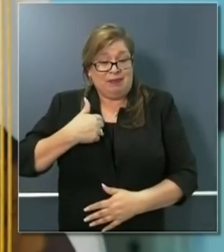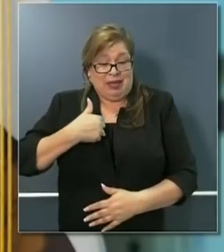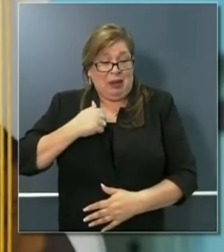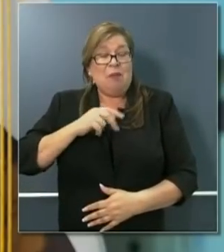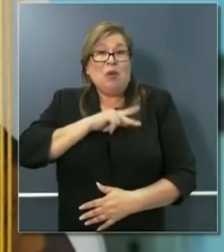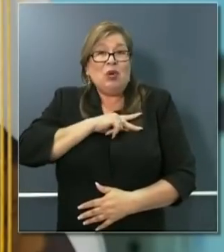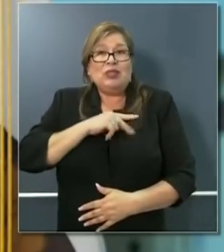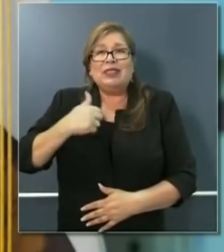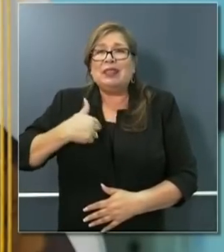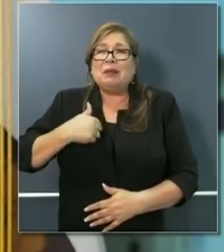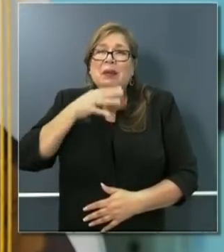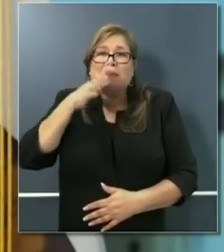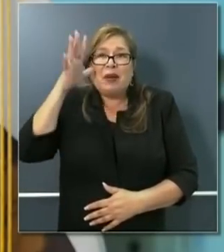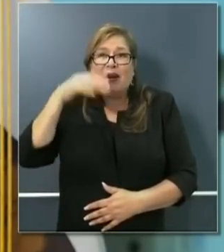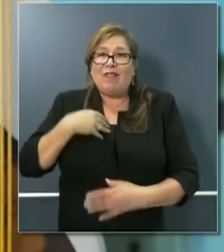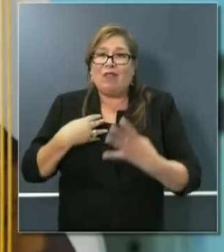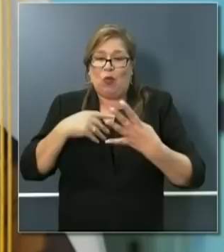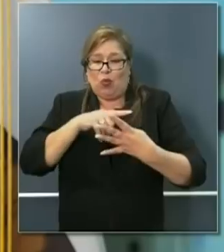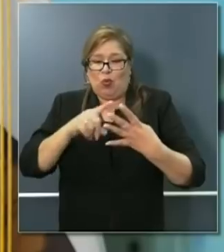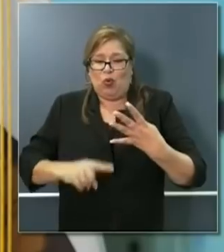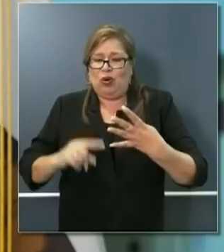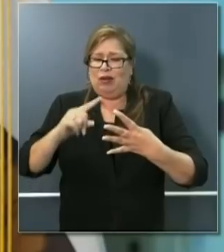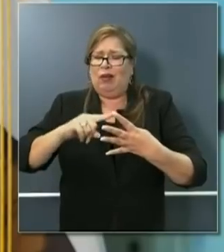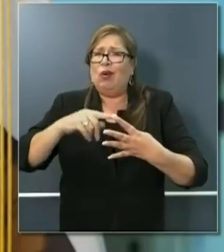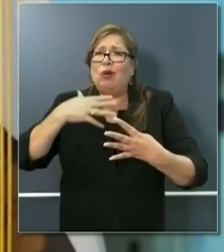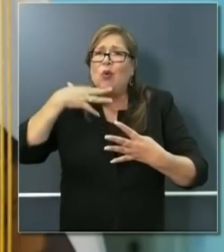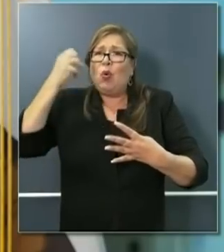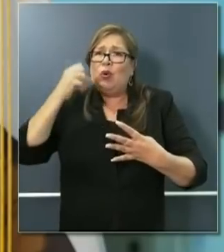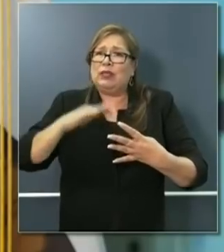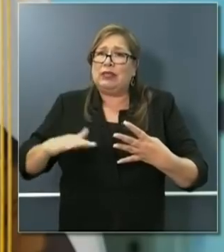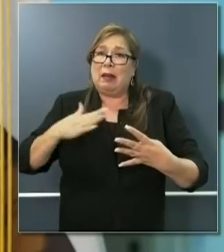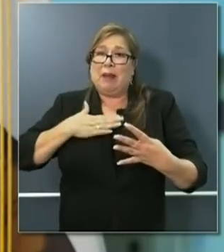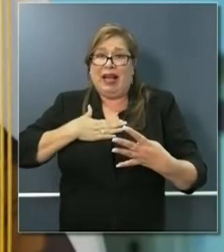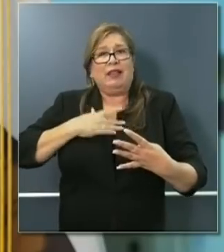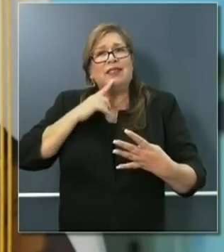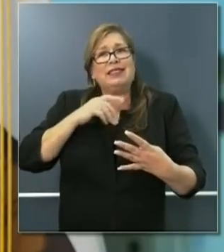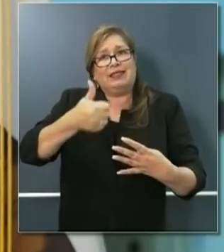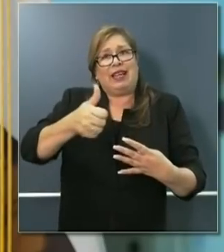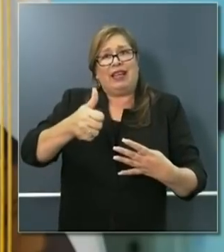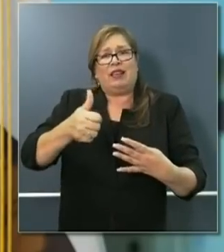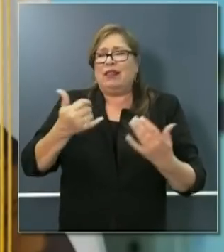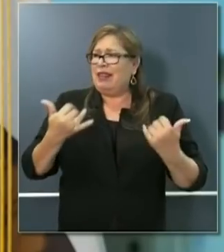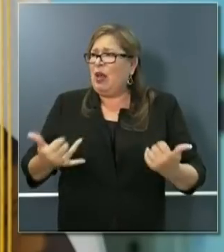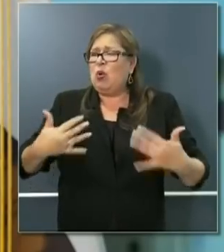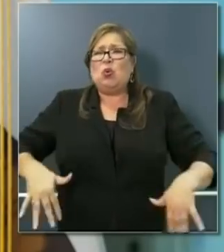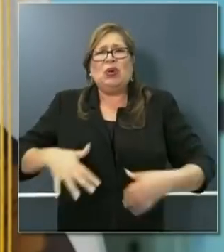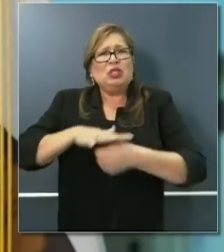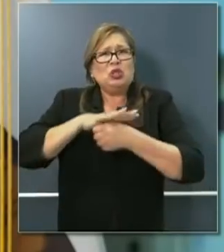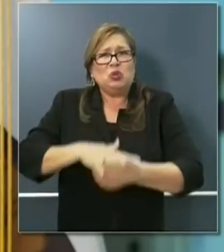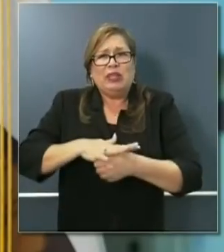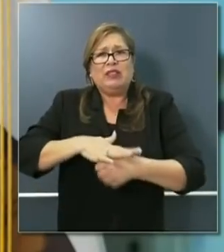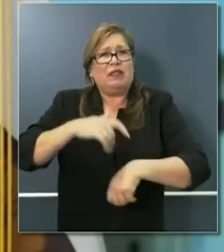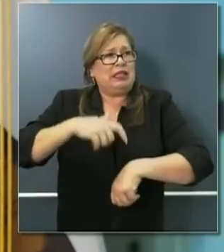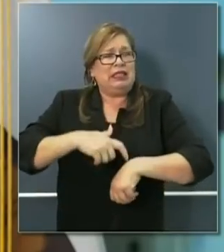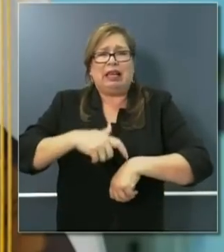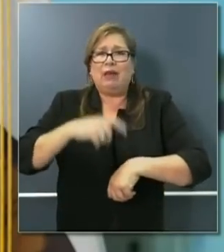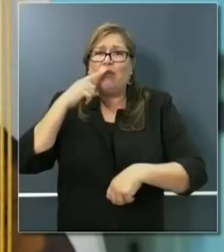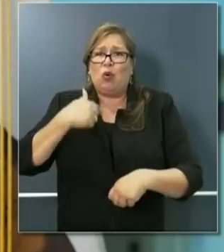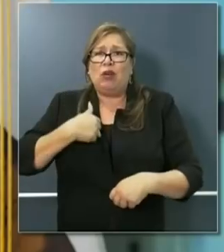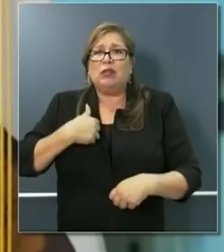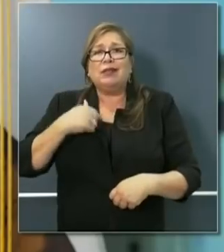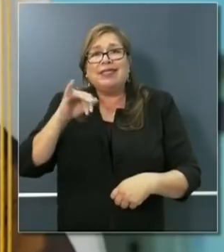oldest being 10, this has been a very stressful time. And so for all the parents out there, millions of you